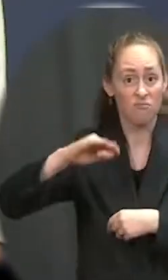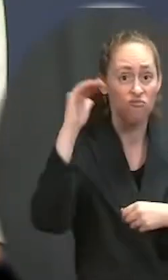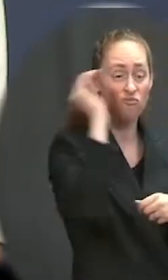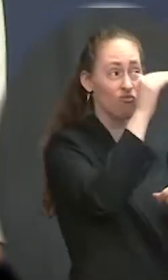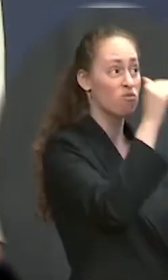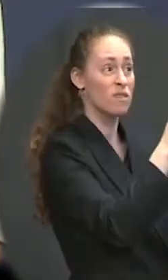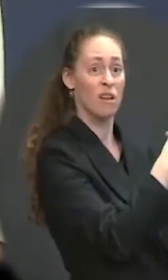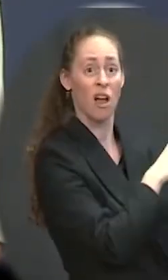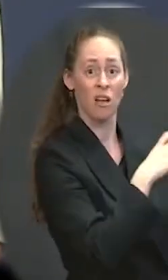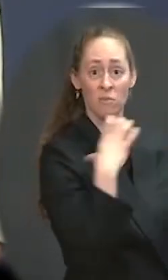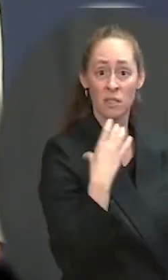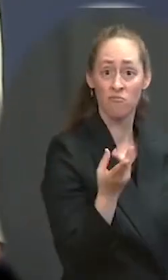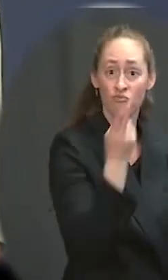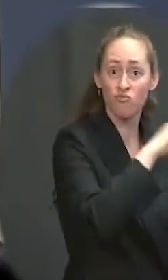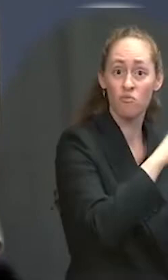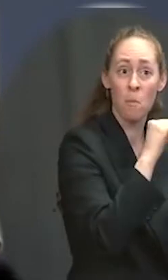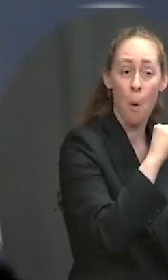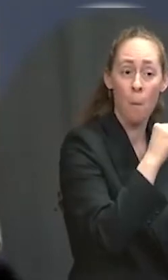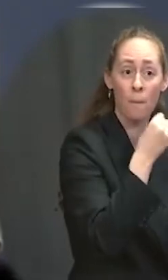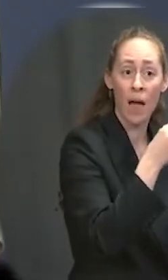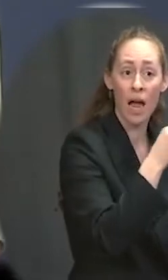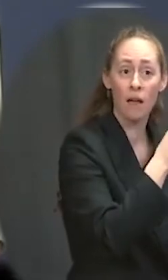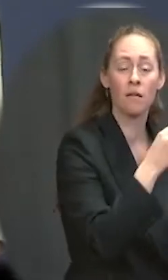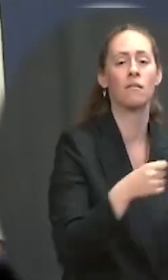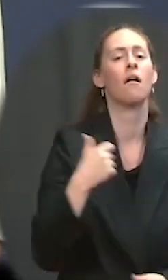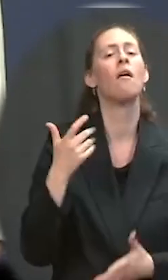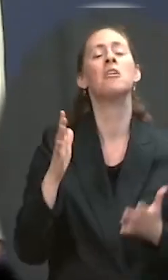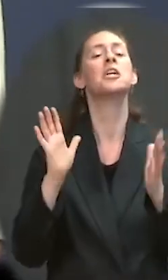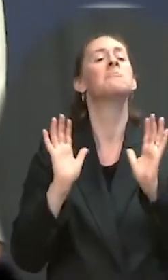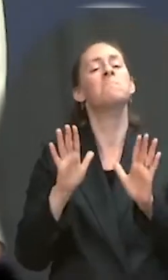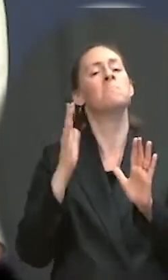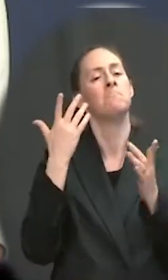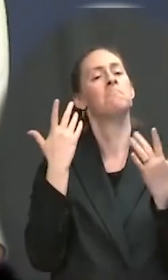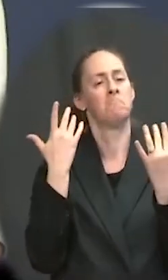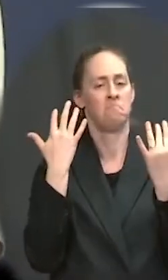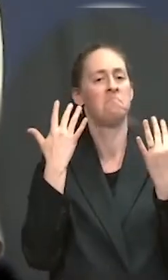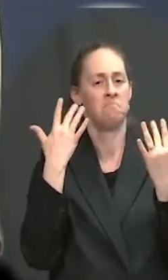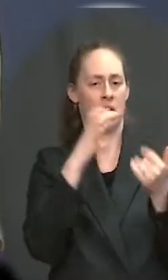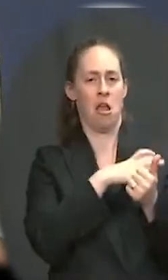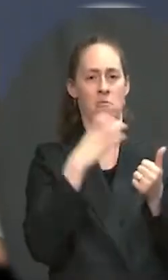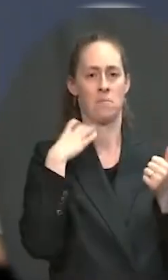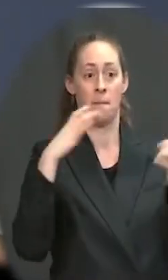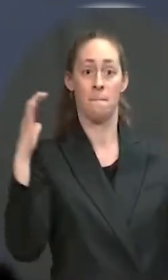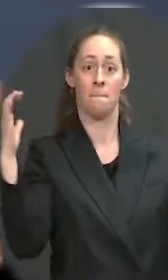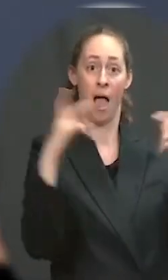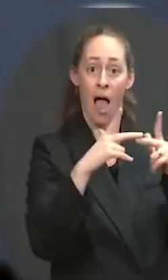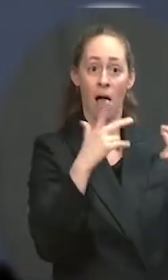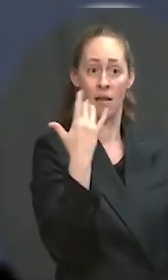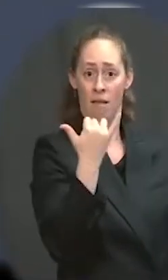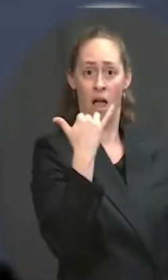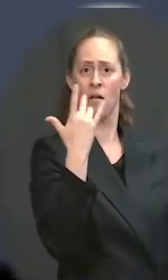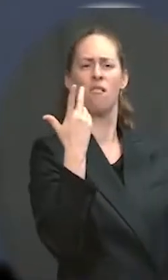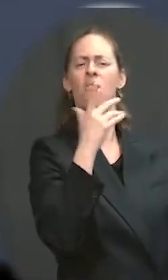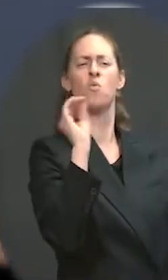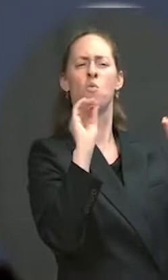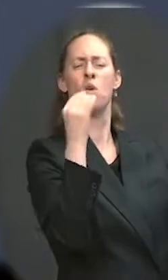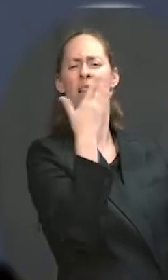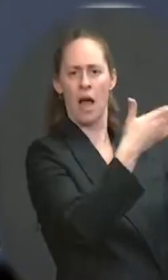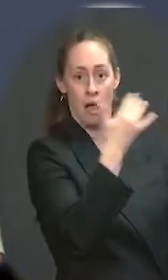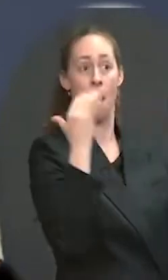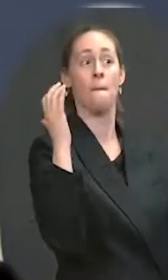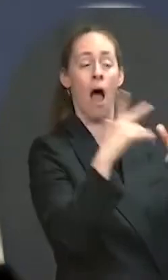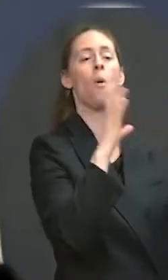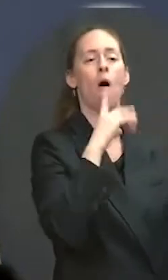discuss the best ways to further support small businesses, including restaurants hurt by the crisis. So he's certainly open to that. And as I noted, there has already been a